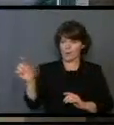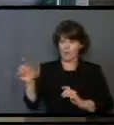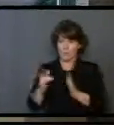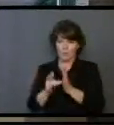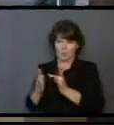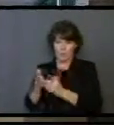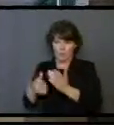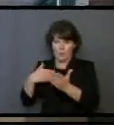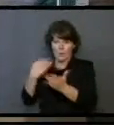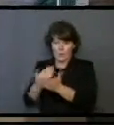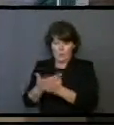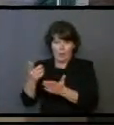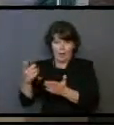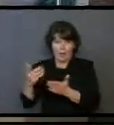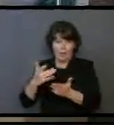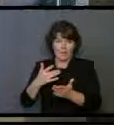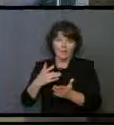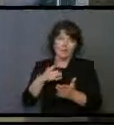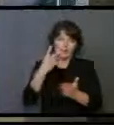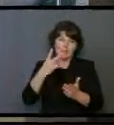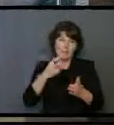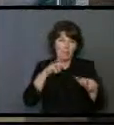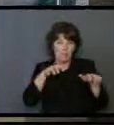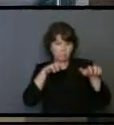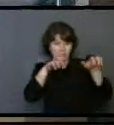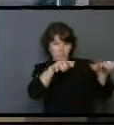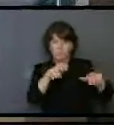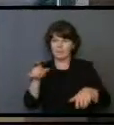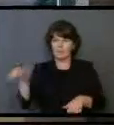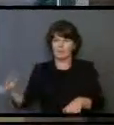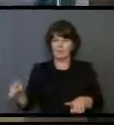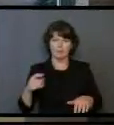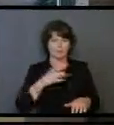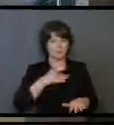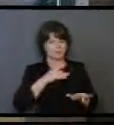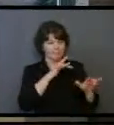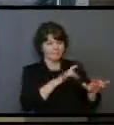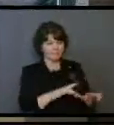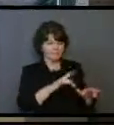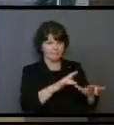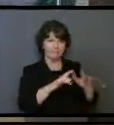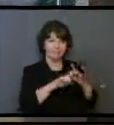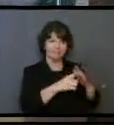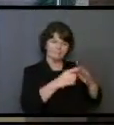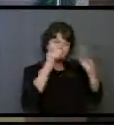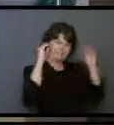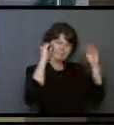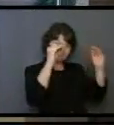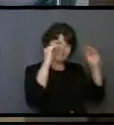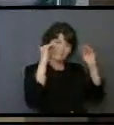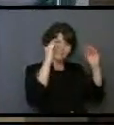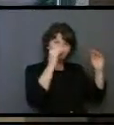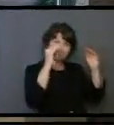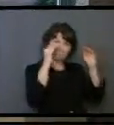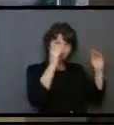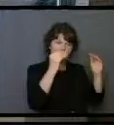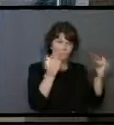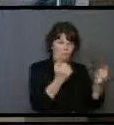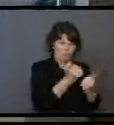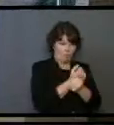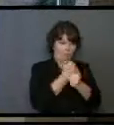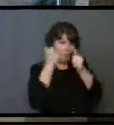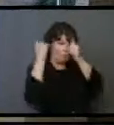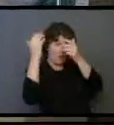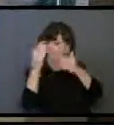large crowd, He had compassion on them. And He began to teach them many things. Love for the